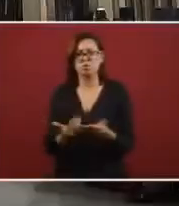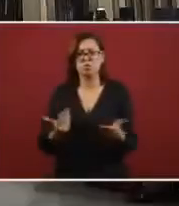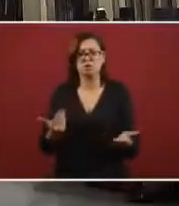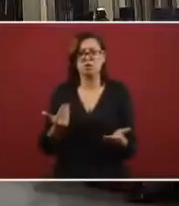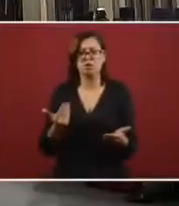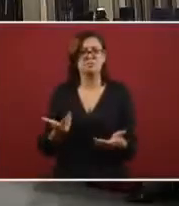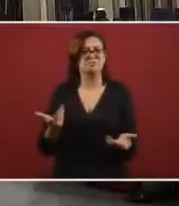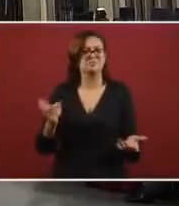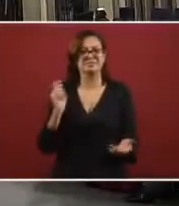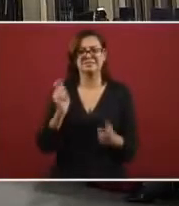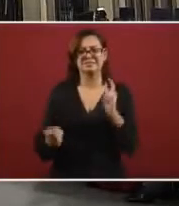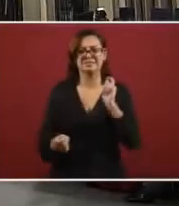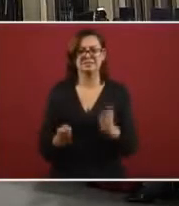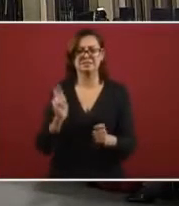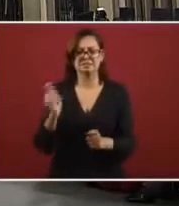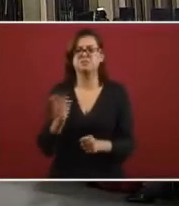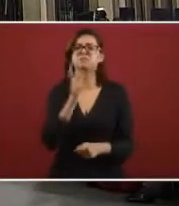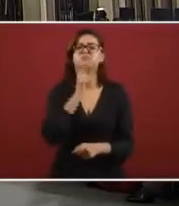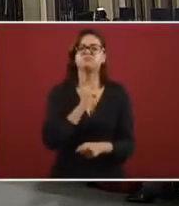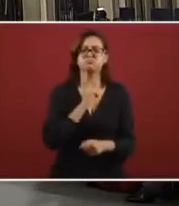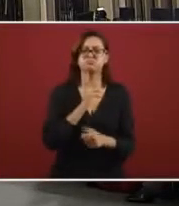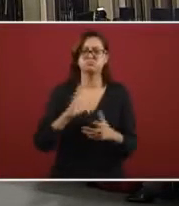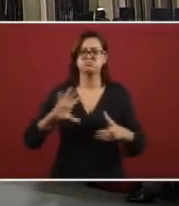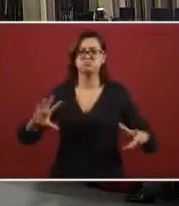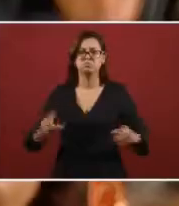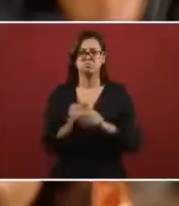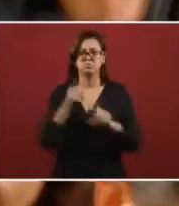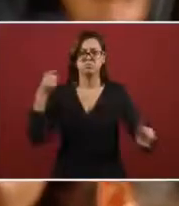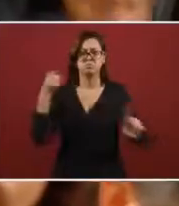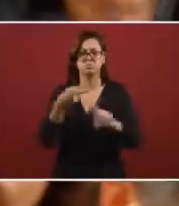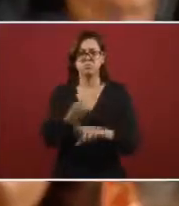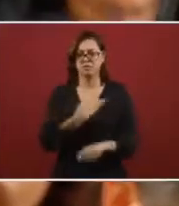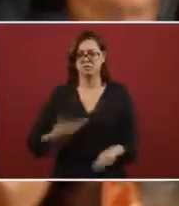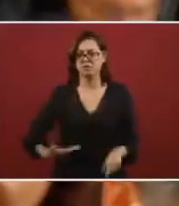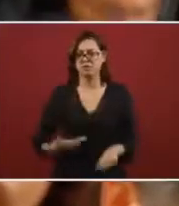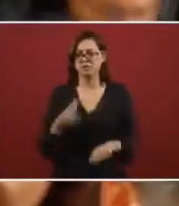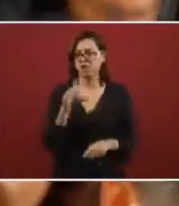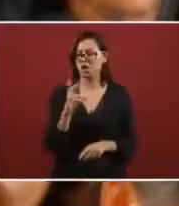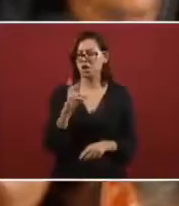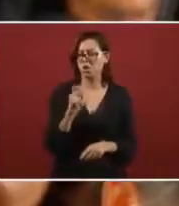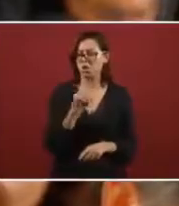you foresee that all this with the petroleum and the petroleum